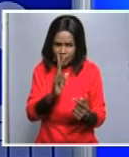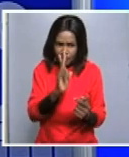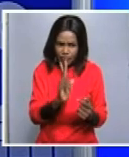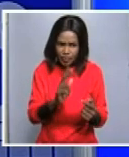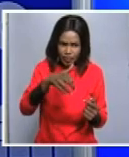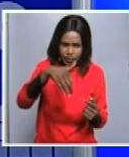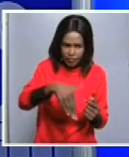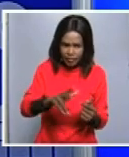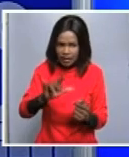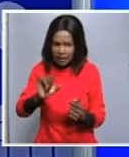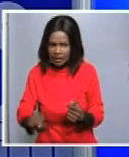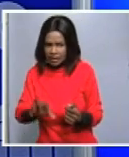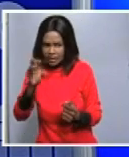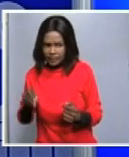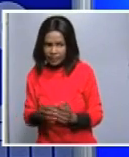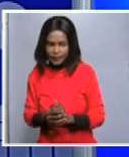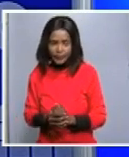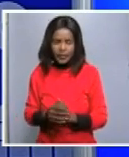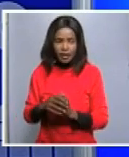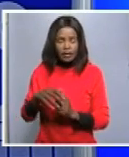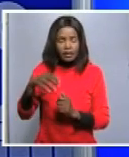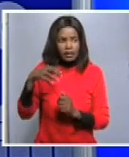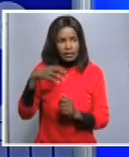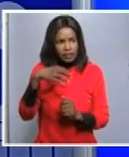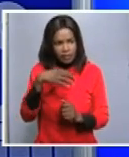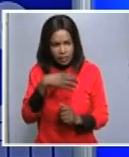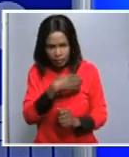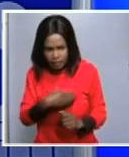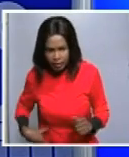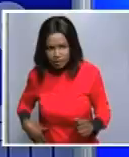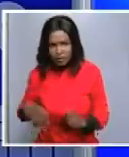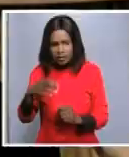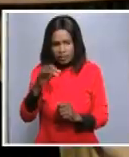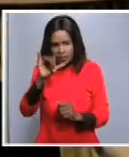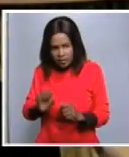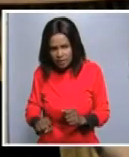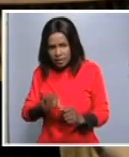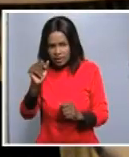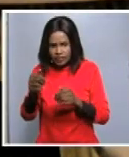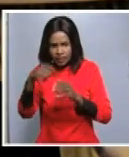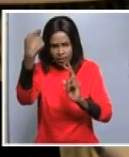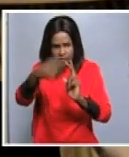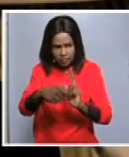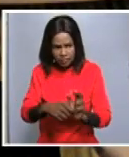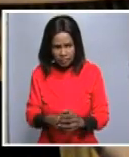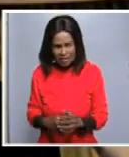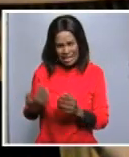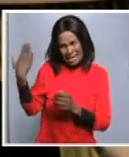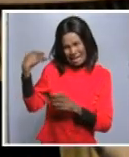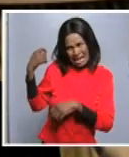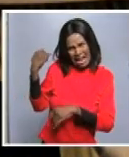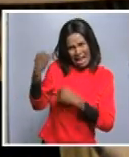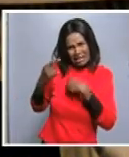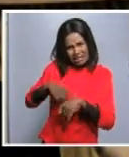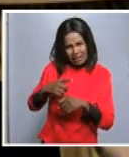by our heads of state it last met in 2015 and we think it's time for it to meet now